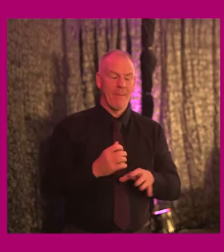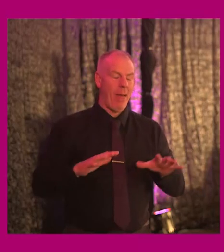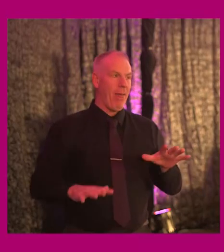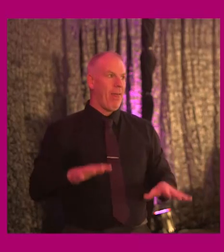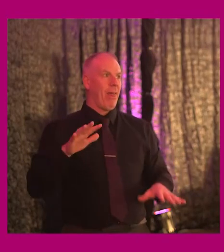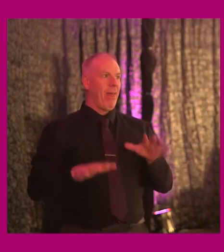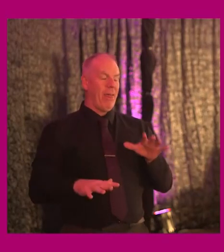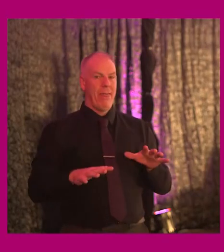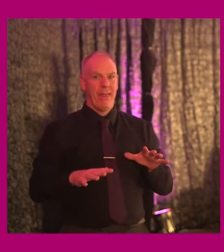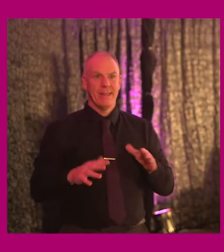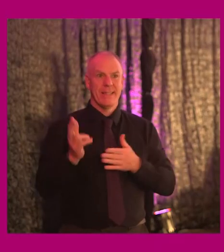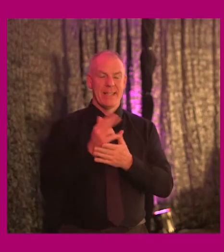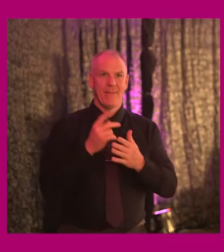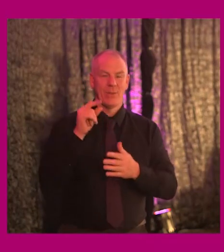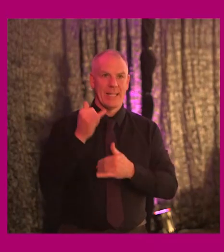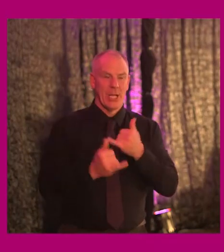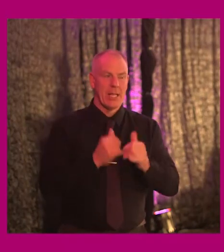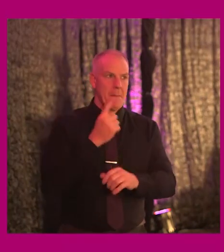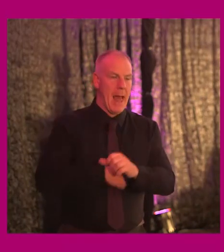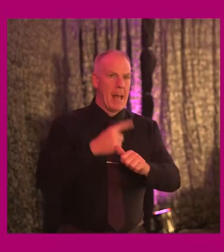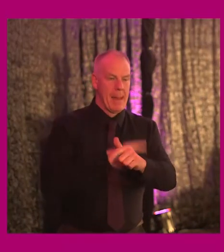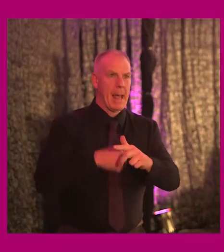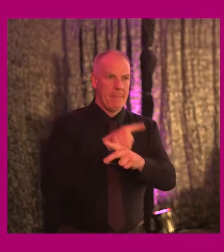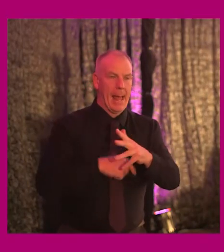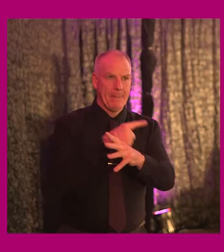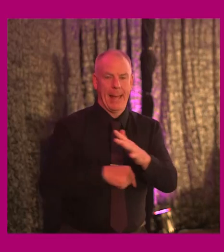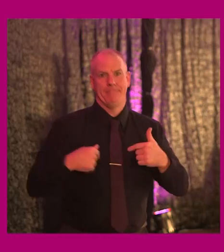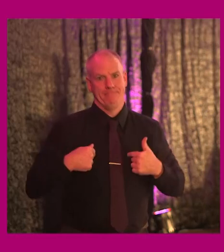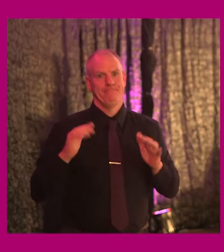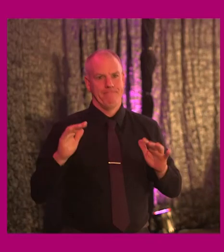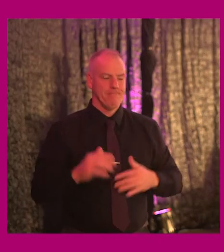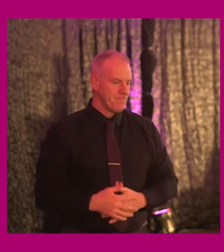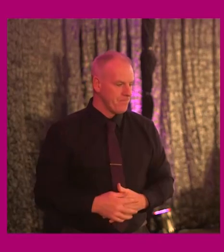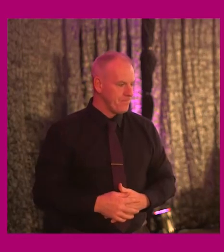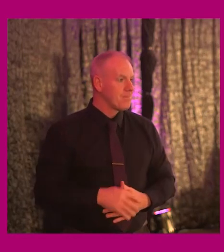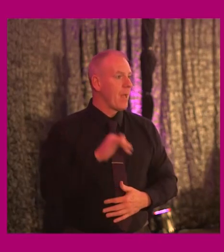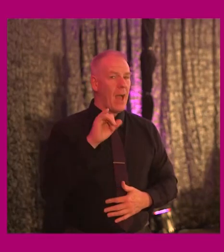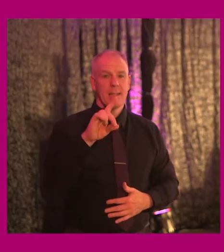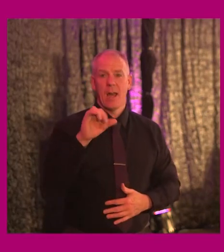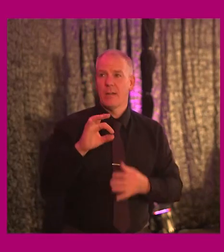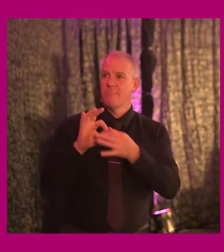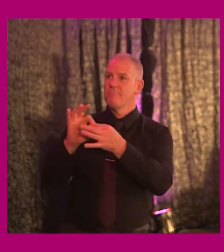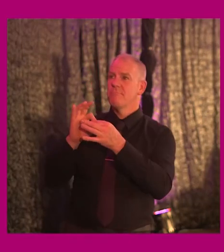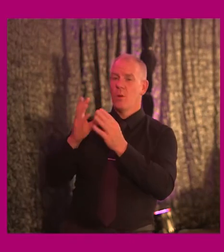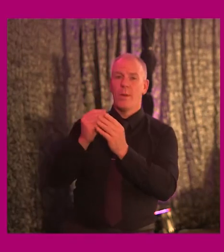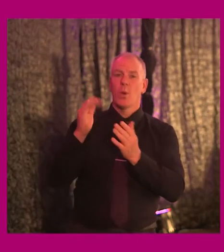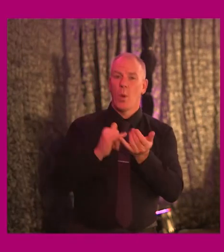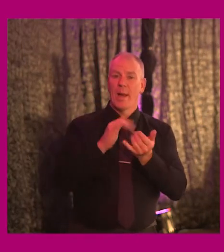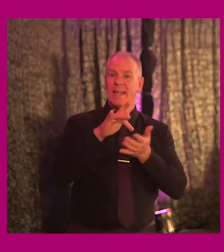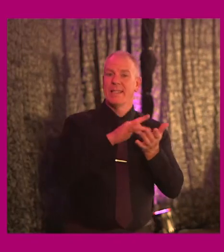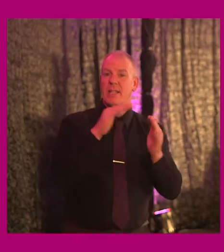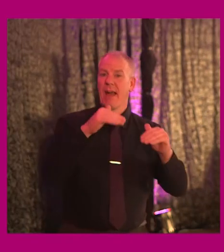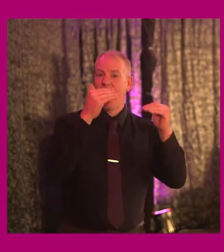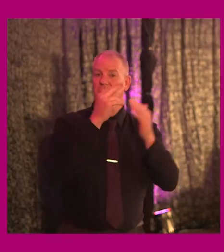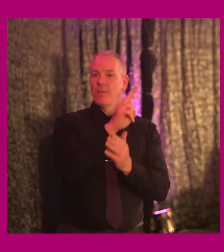you've worked in design for 20 years. So mostly you will find me wearing black. IDI collaborates with the Centre for Excellence in Universal